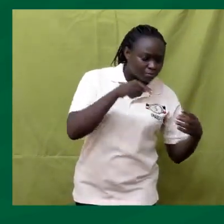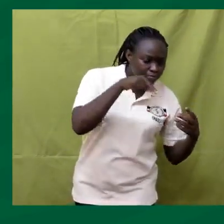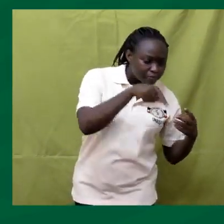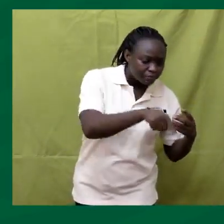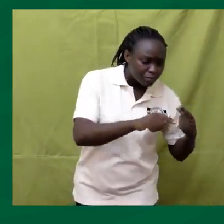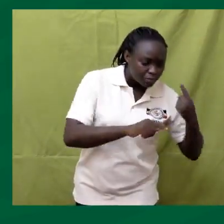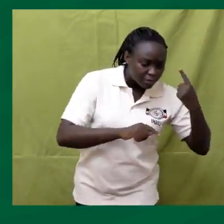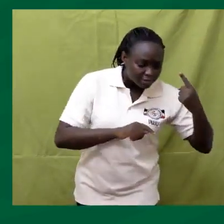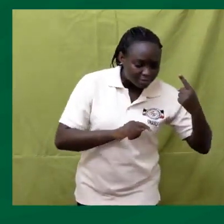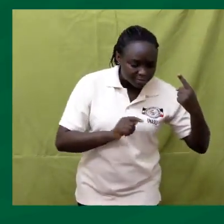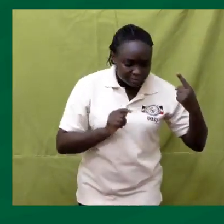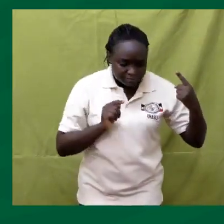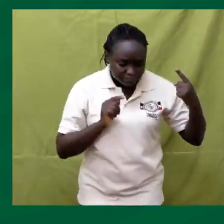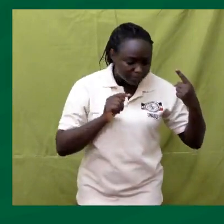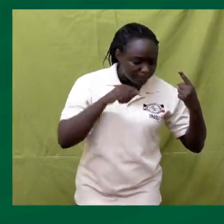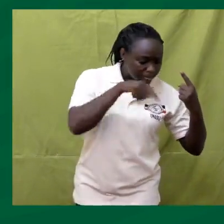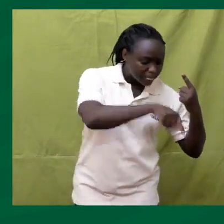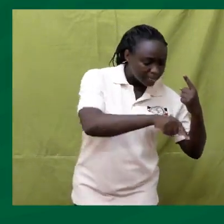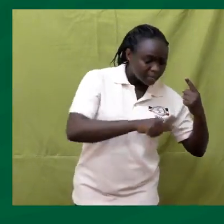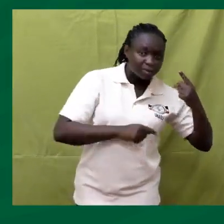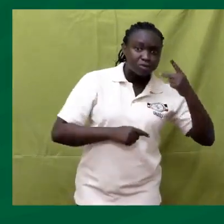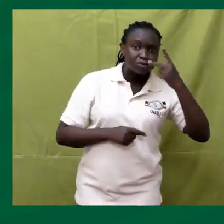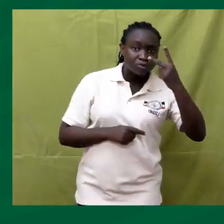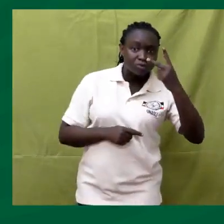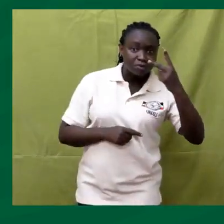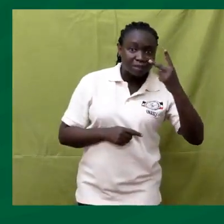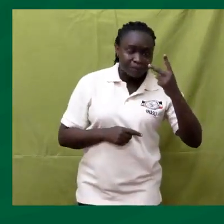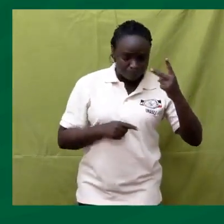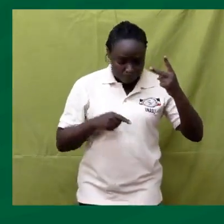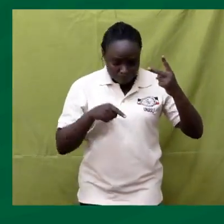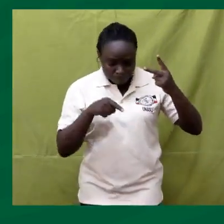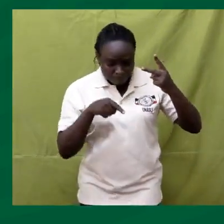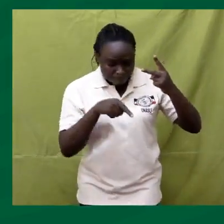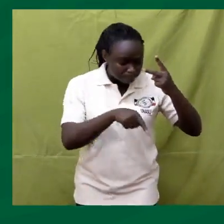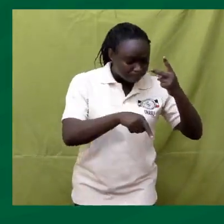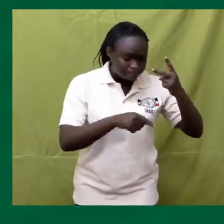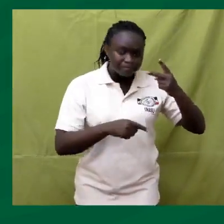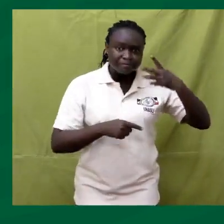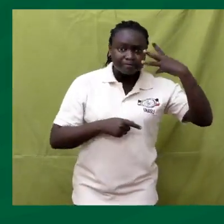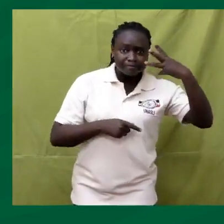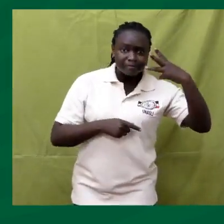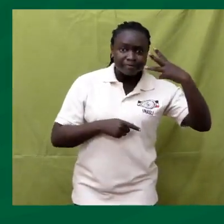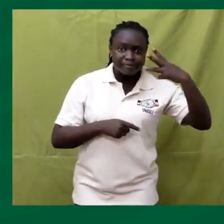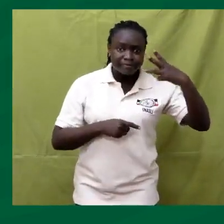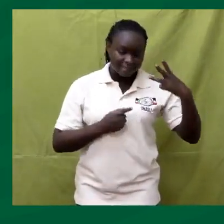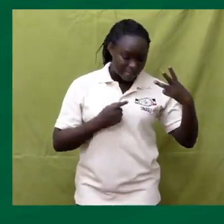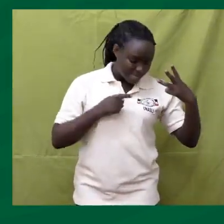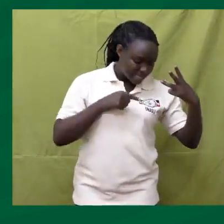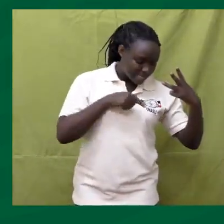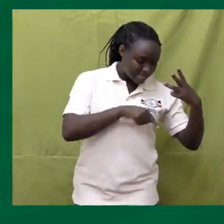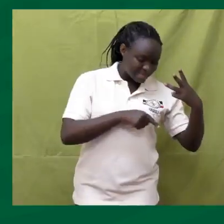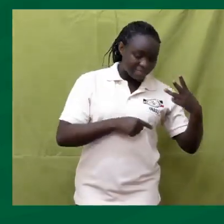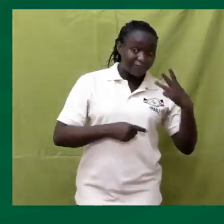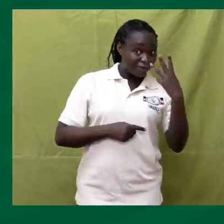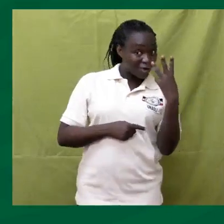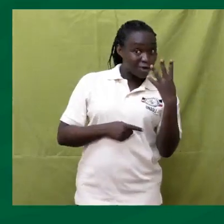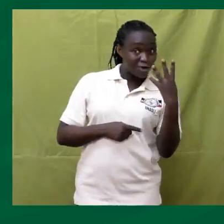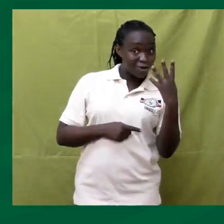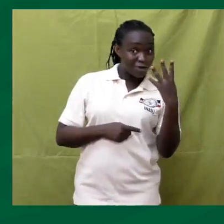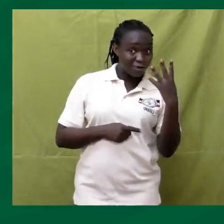2 3 4